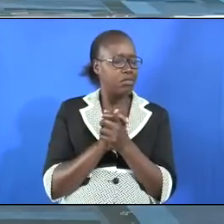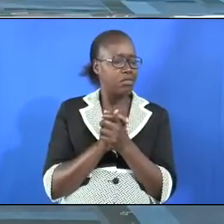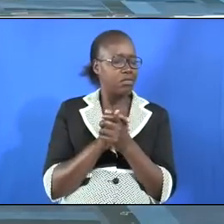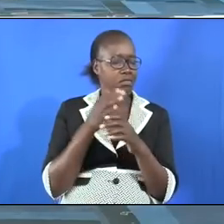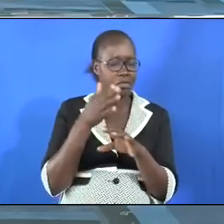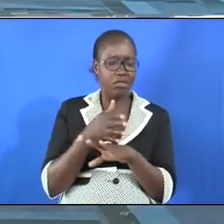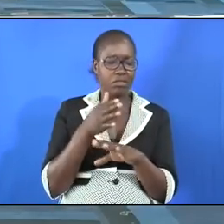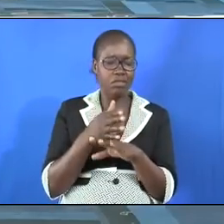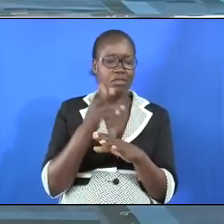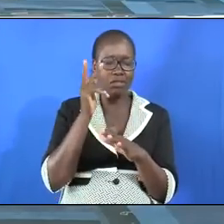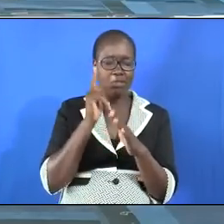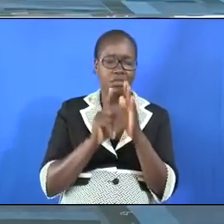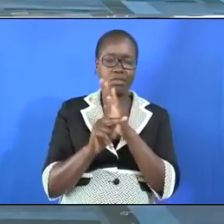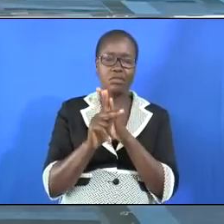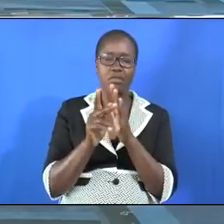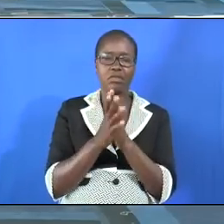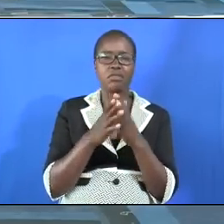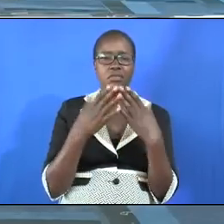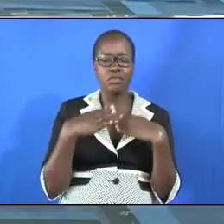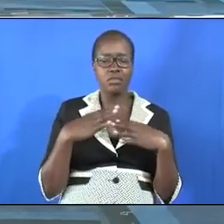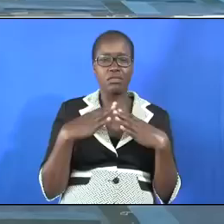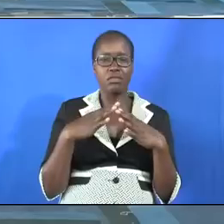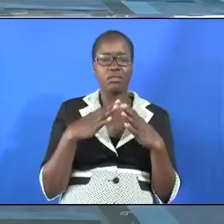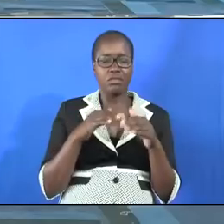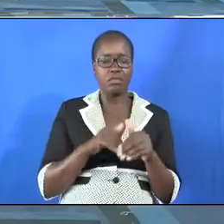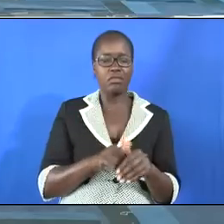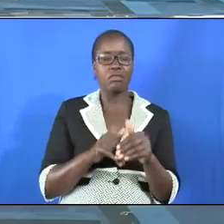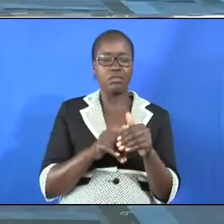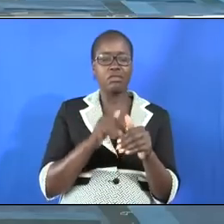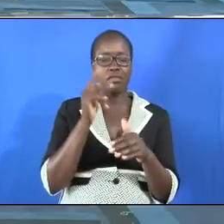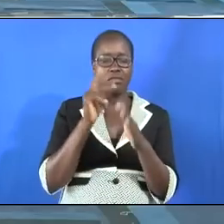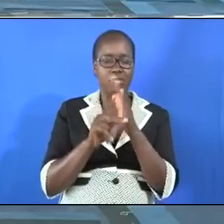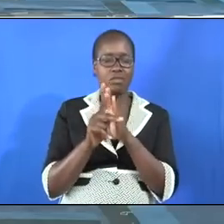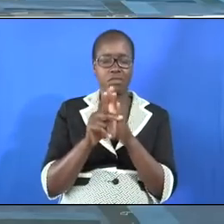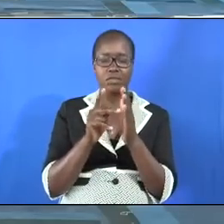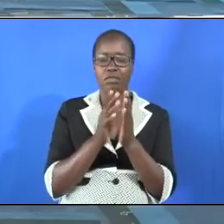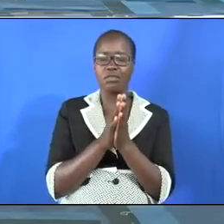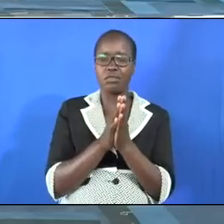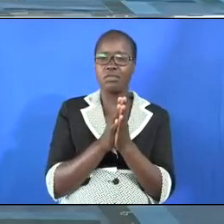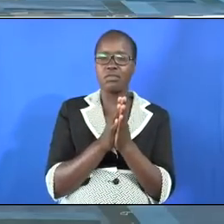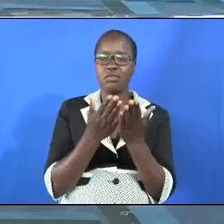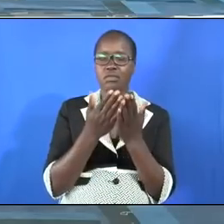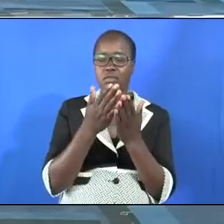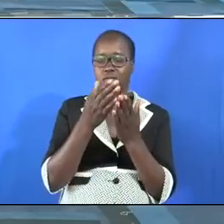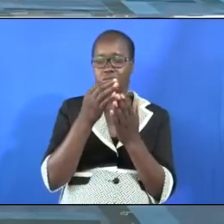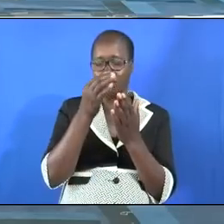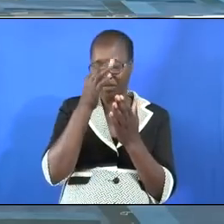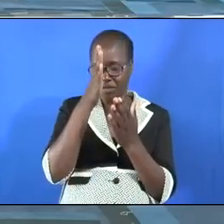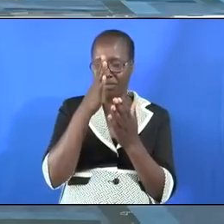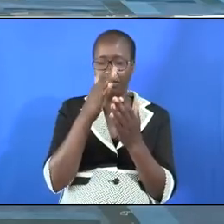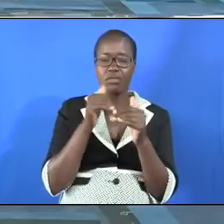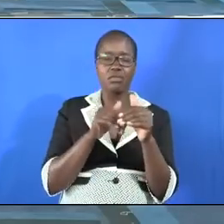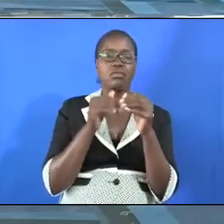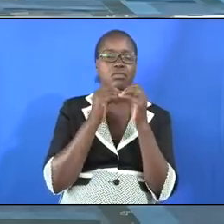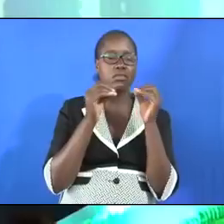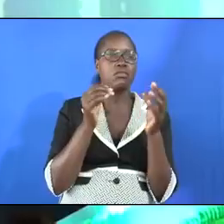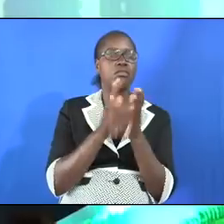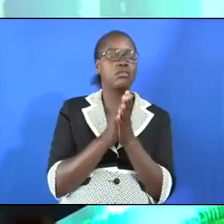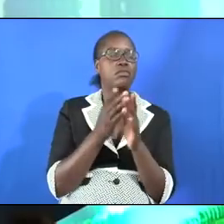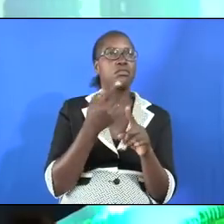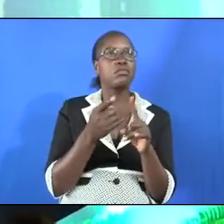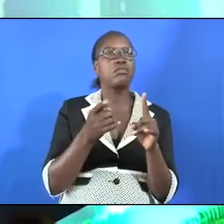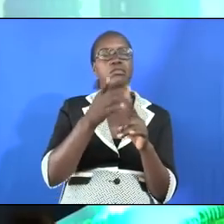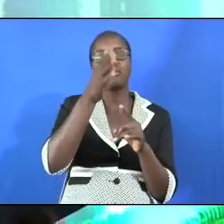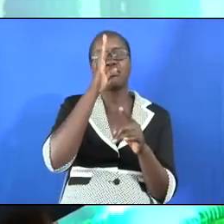false prophets people would rather follow the false prophets than follow the prophets of God and God is a freedom giving